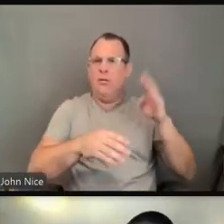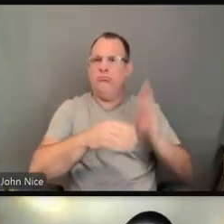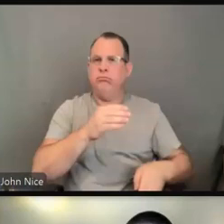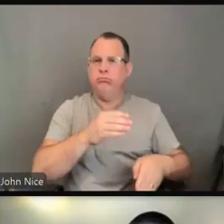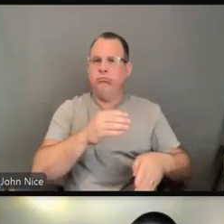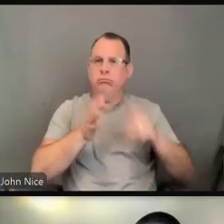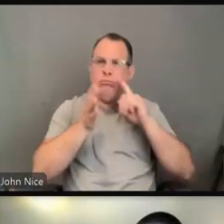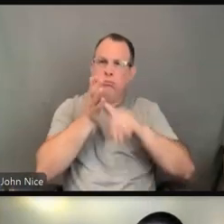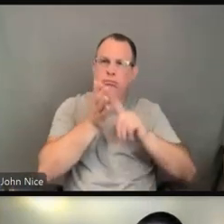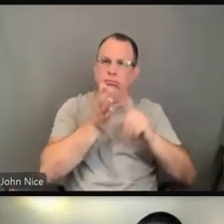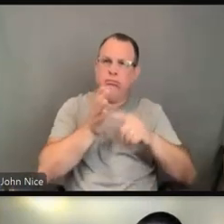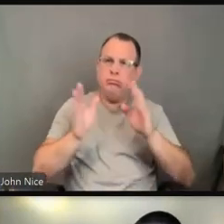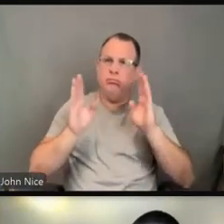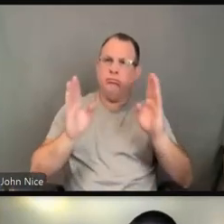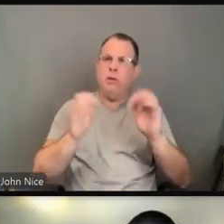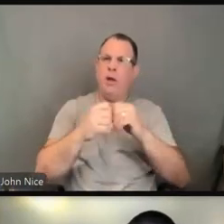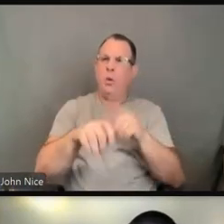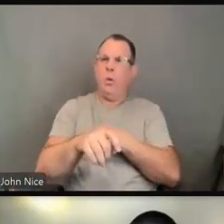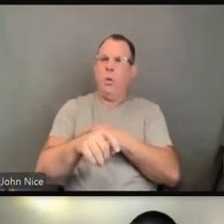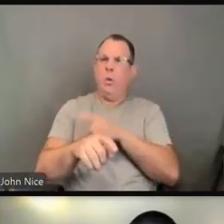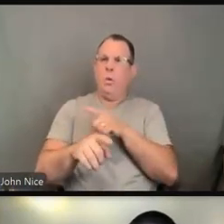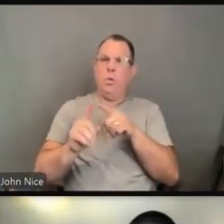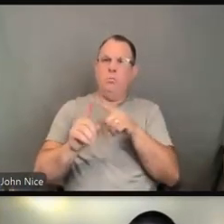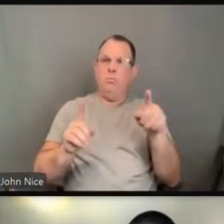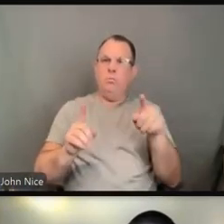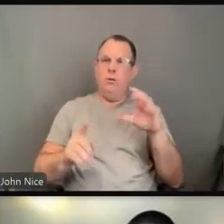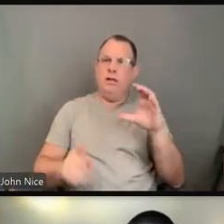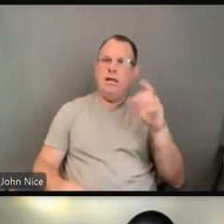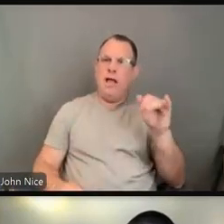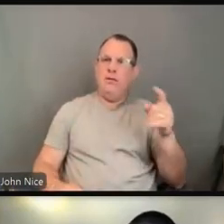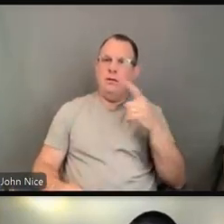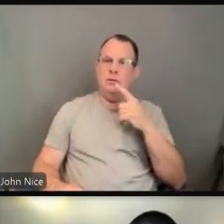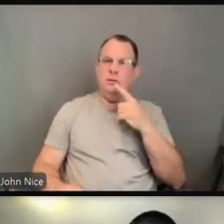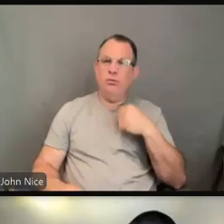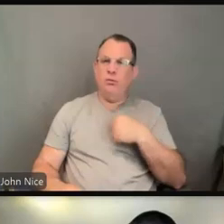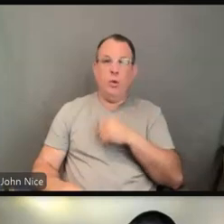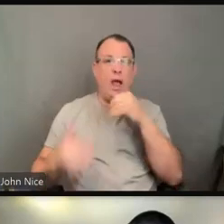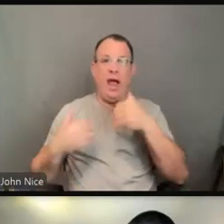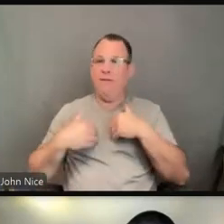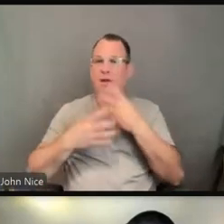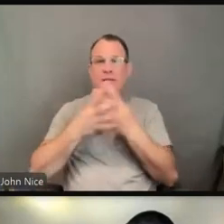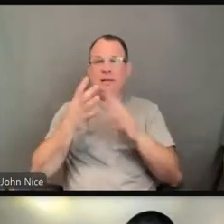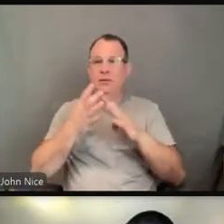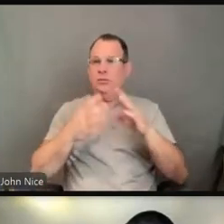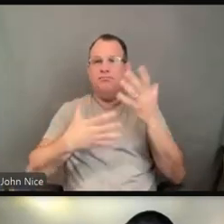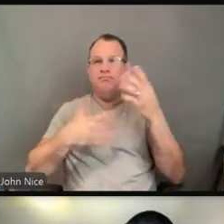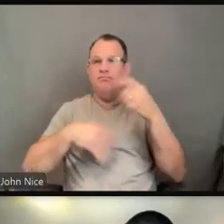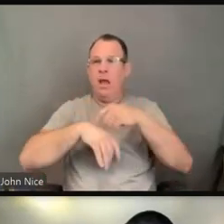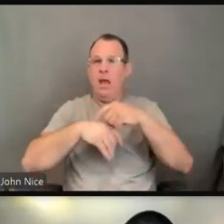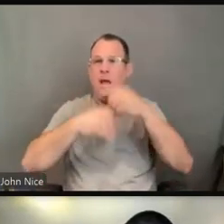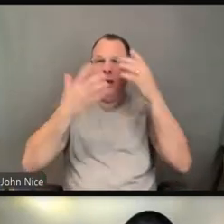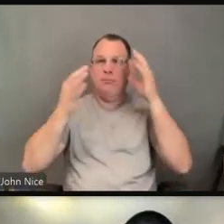We don't actually have a schedule, unfortunately. It's dependent on a number of factors.